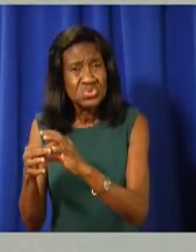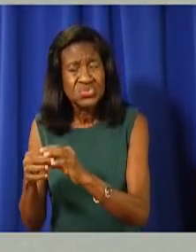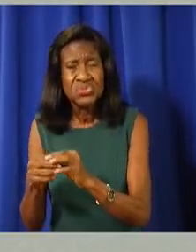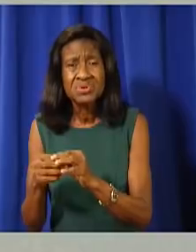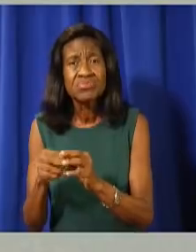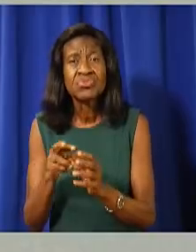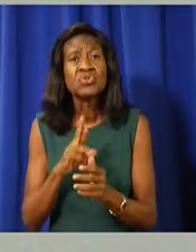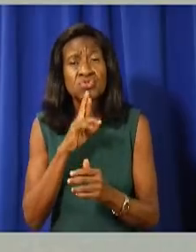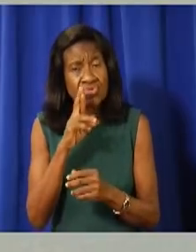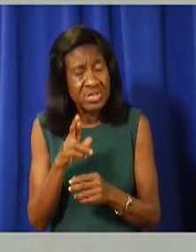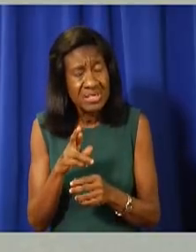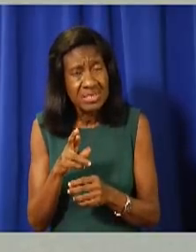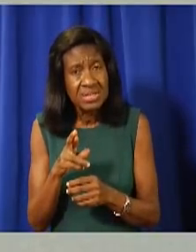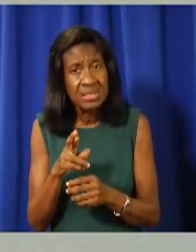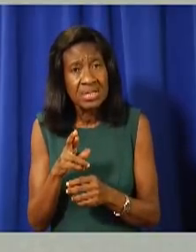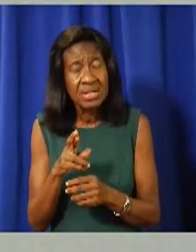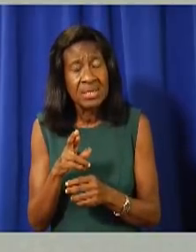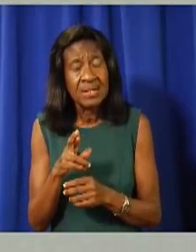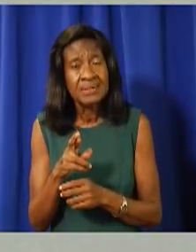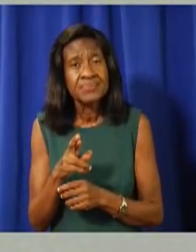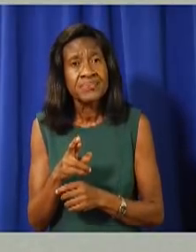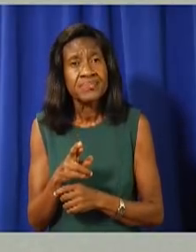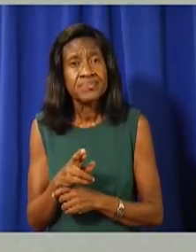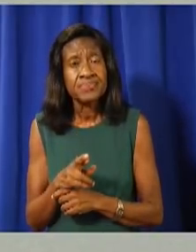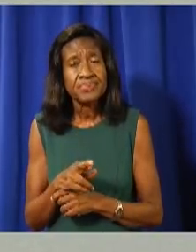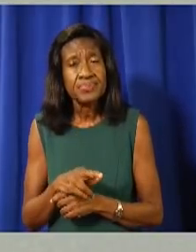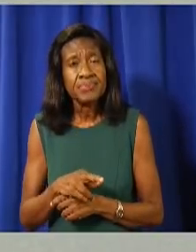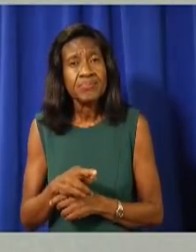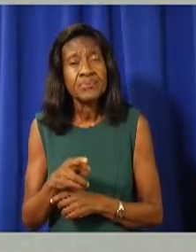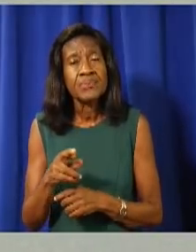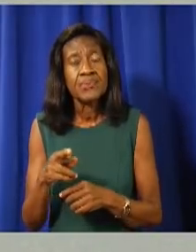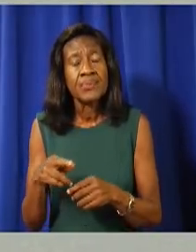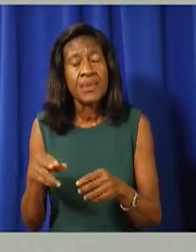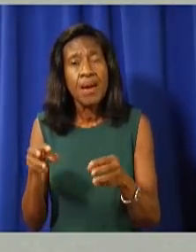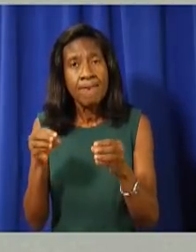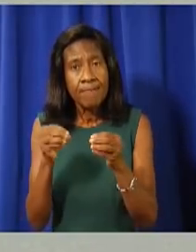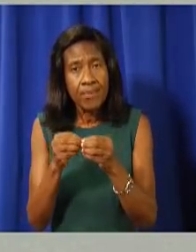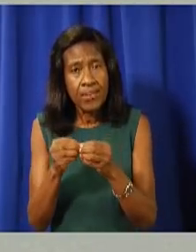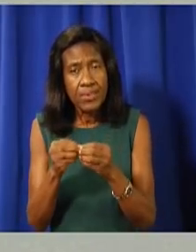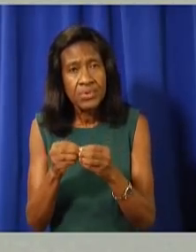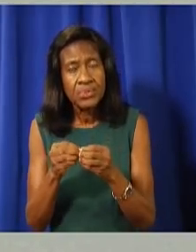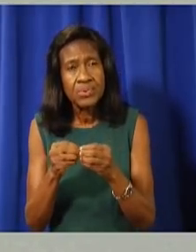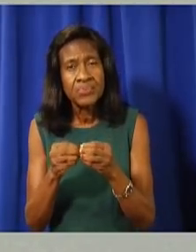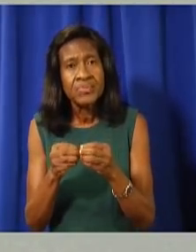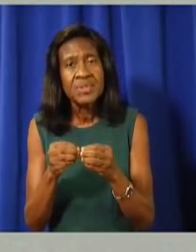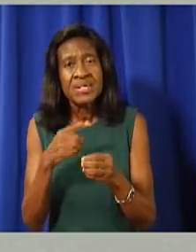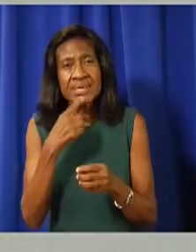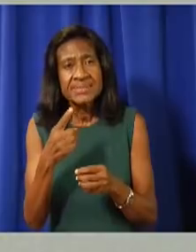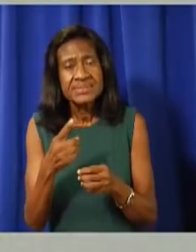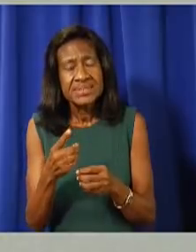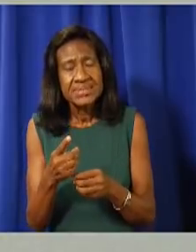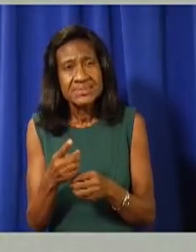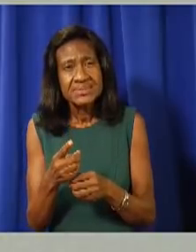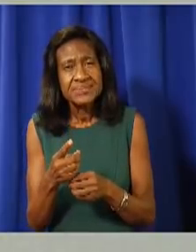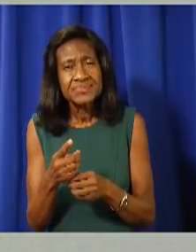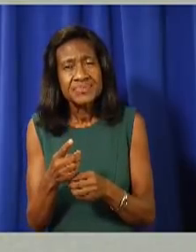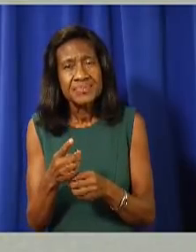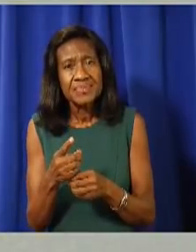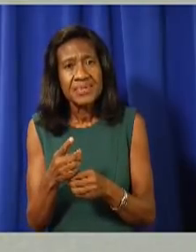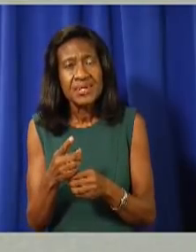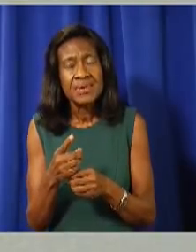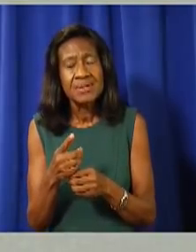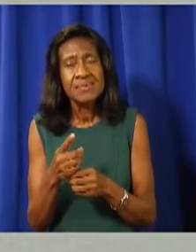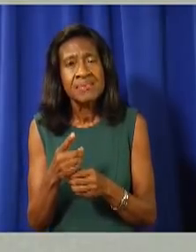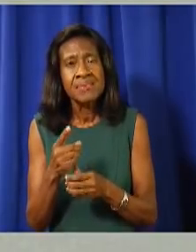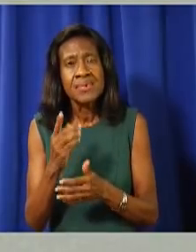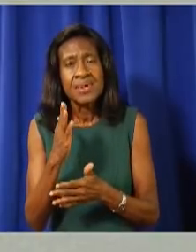and deeply personal. Added to this angst, there looms an undercurrent of interference